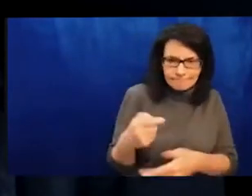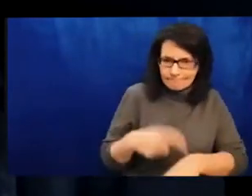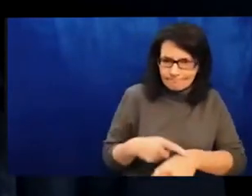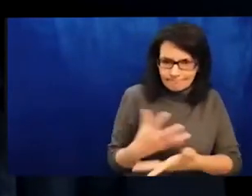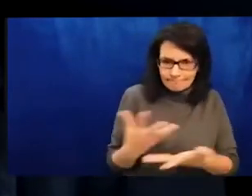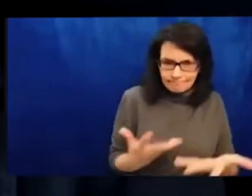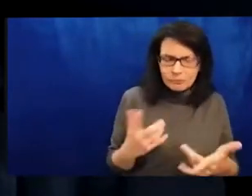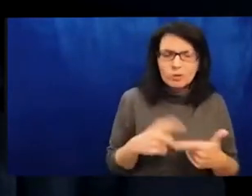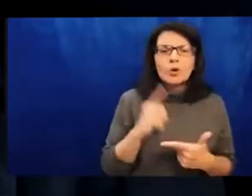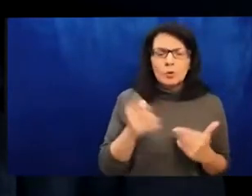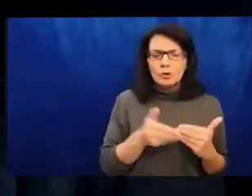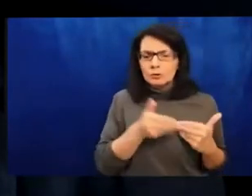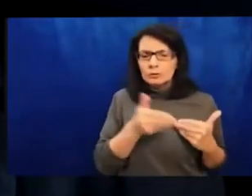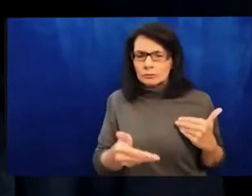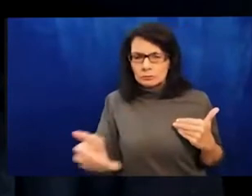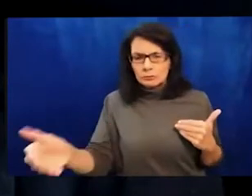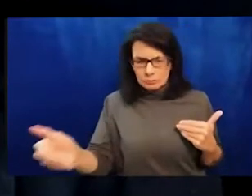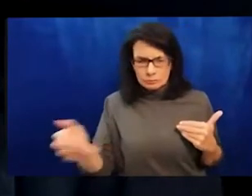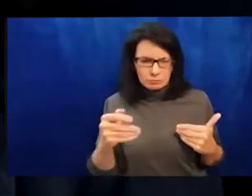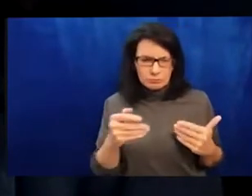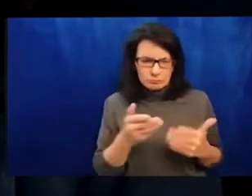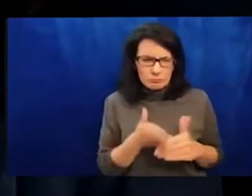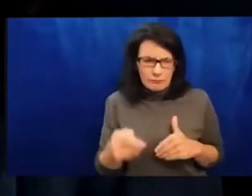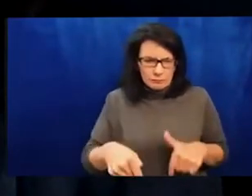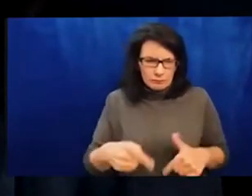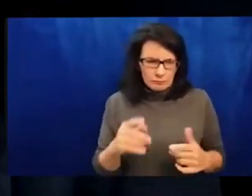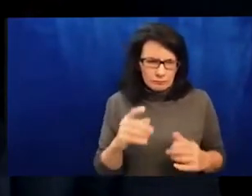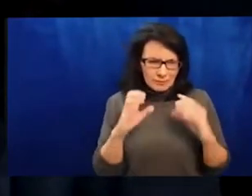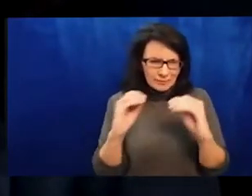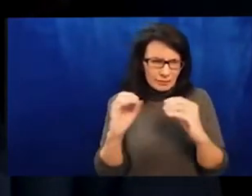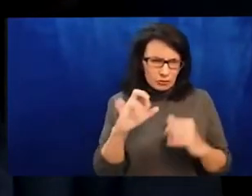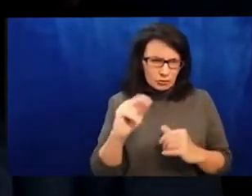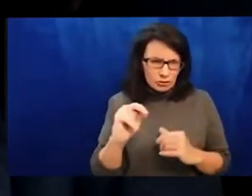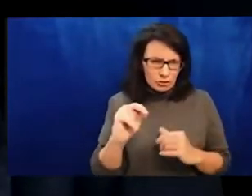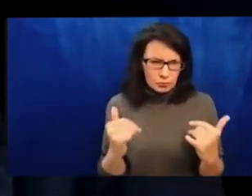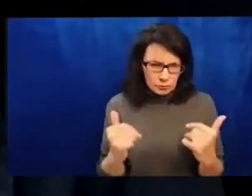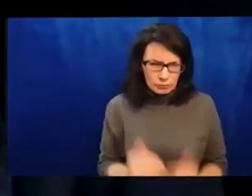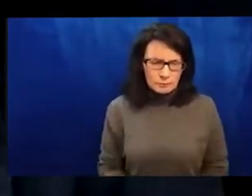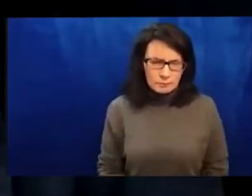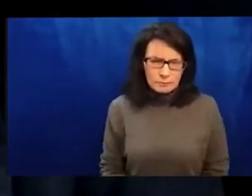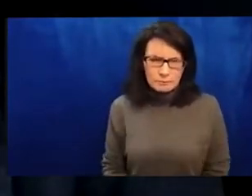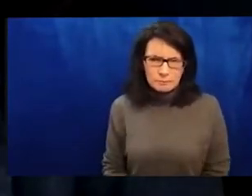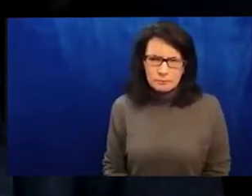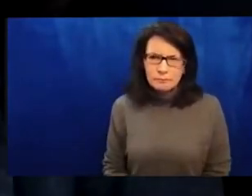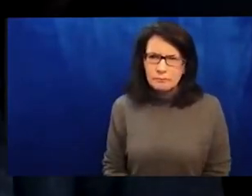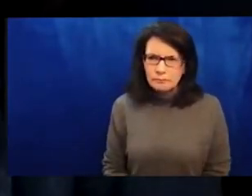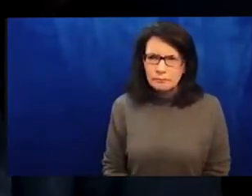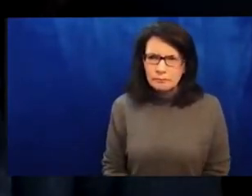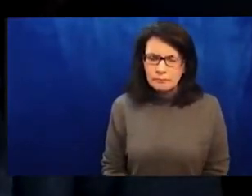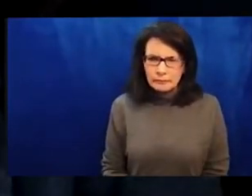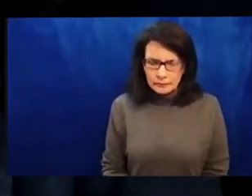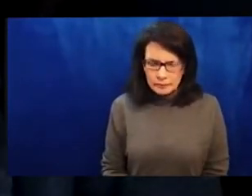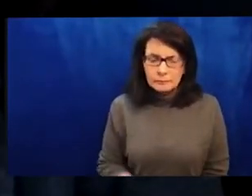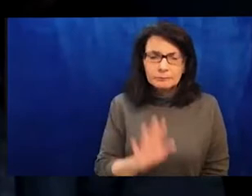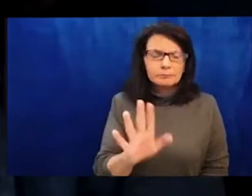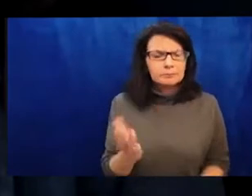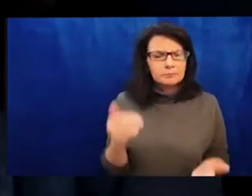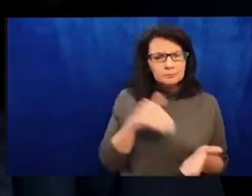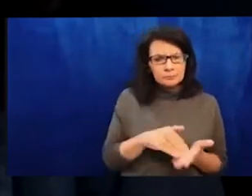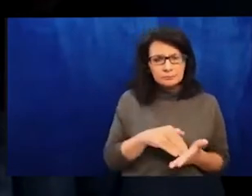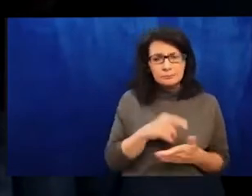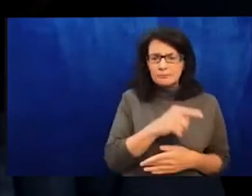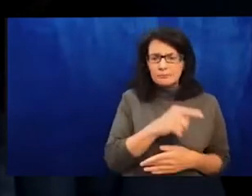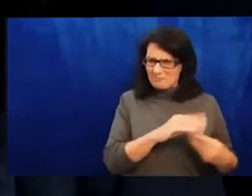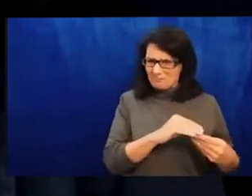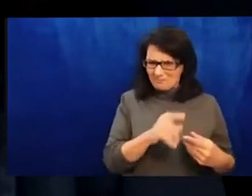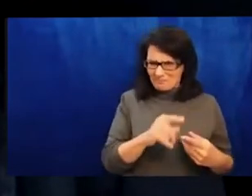questions on to moderators and speakers. We hope to address as many of them as possible within the two hours, and whatever we don't get to today, they